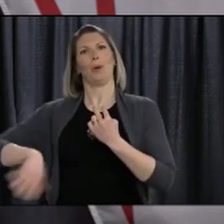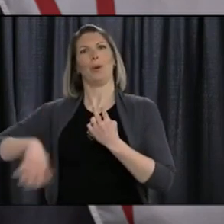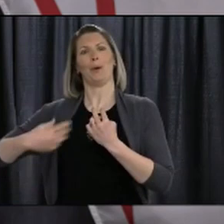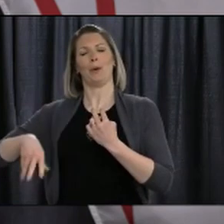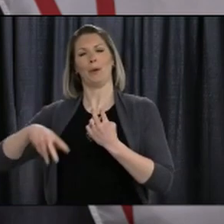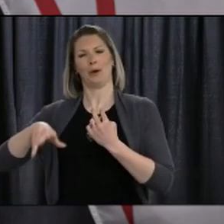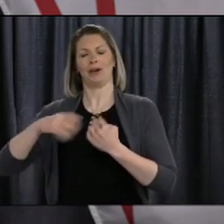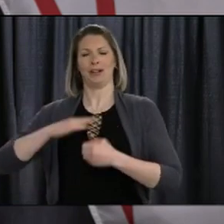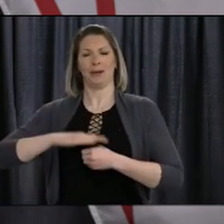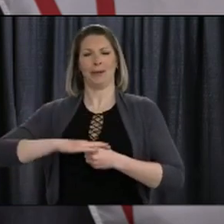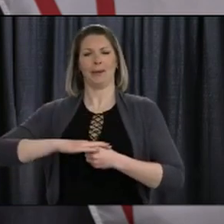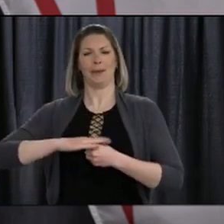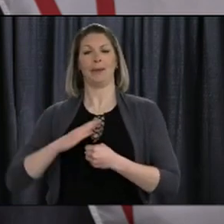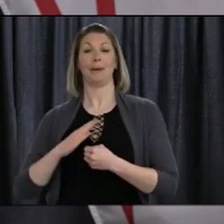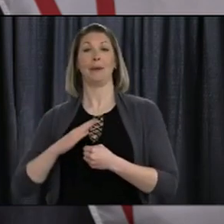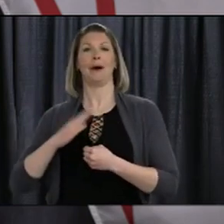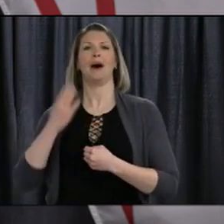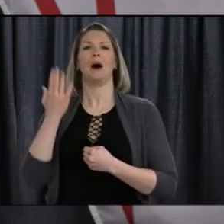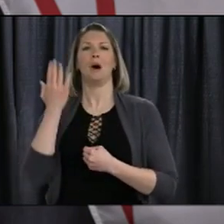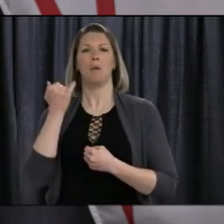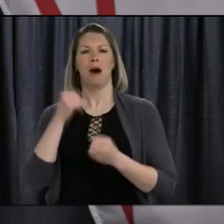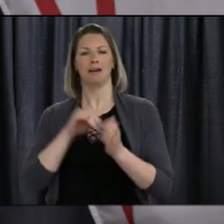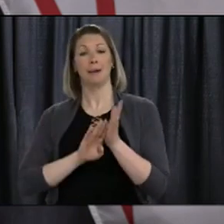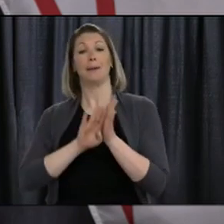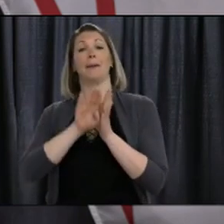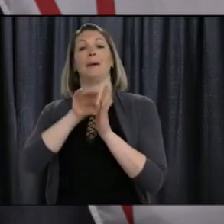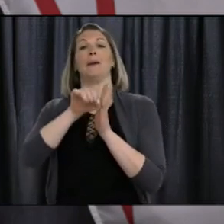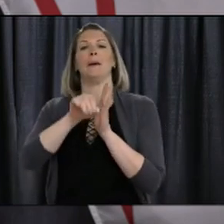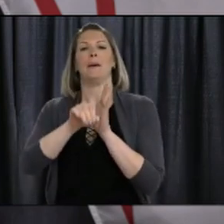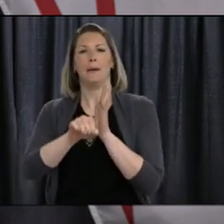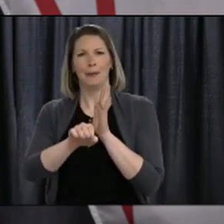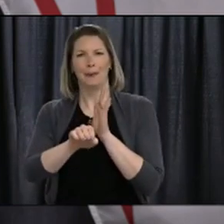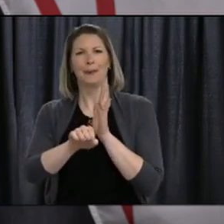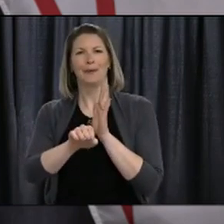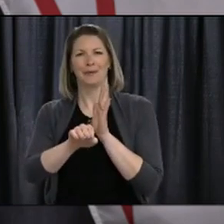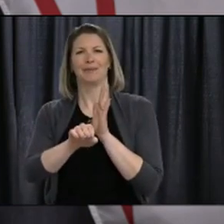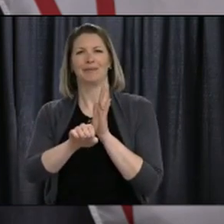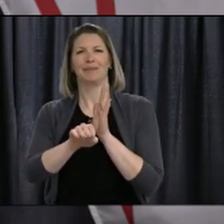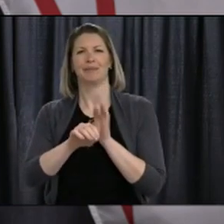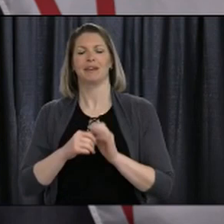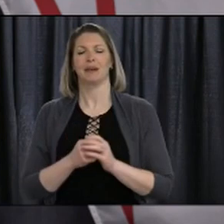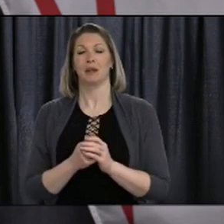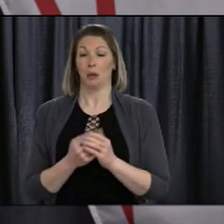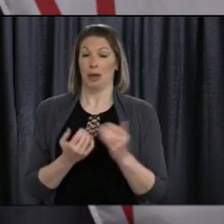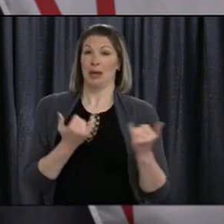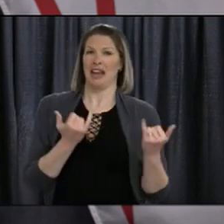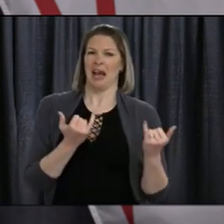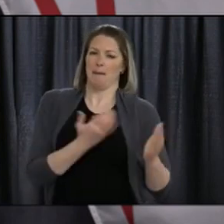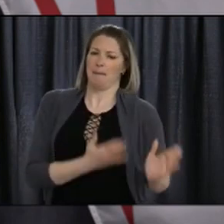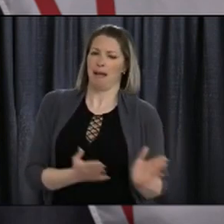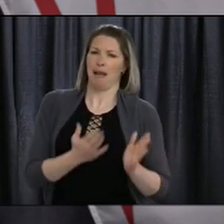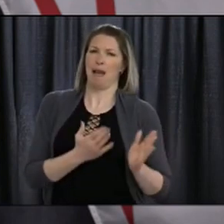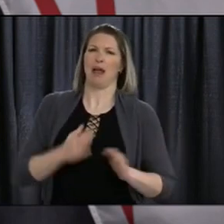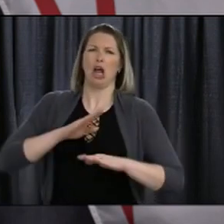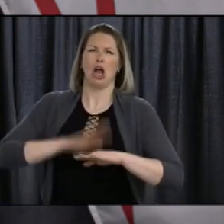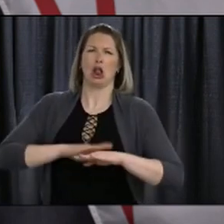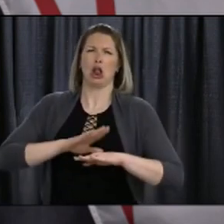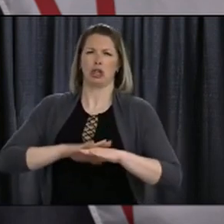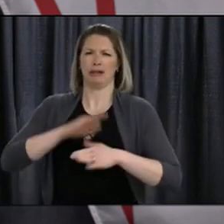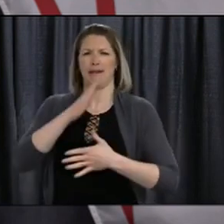as we prepare for the next phase of living with COVID-19 in Newfoundland and Labrador. It certainly has not been easy,